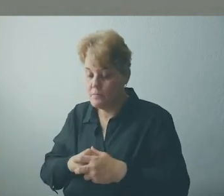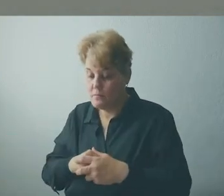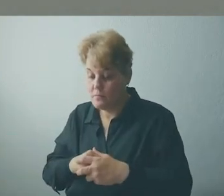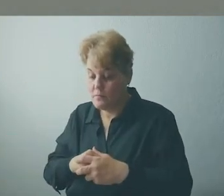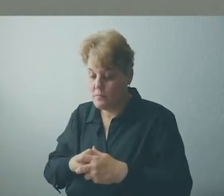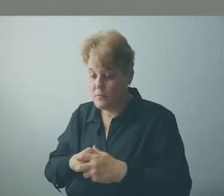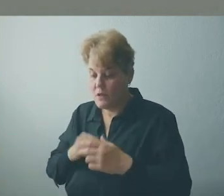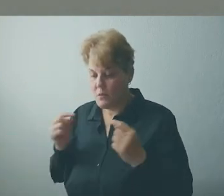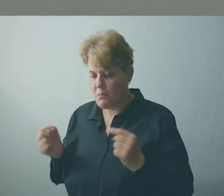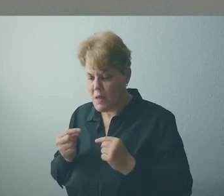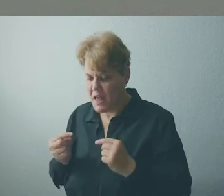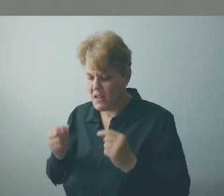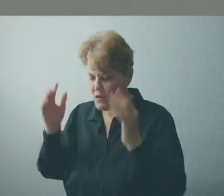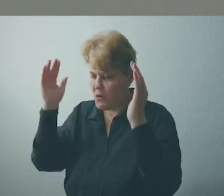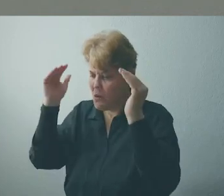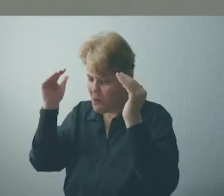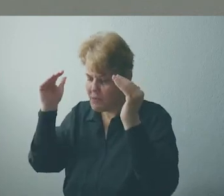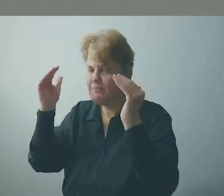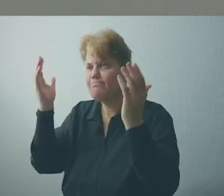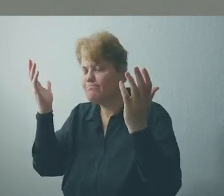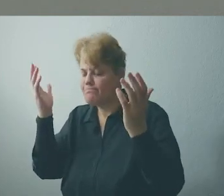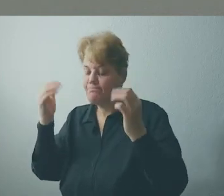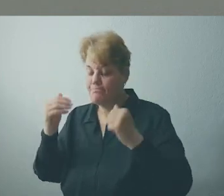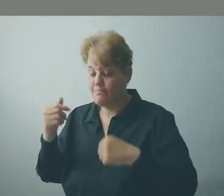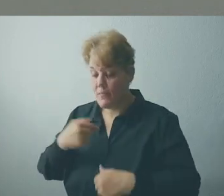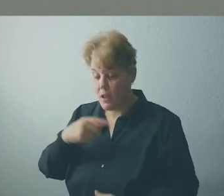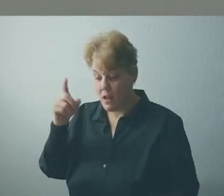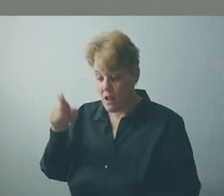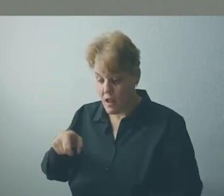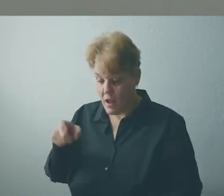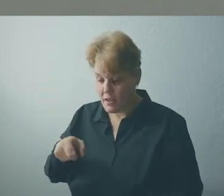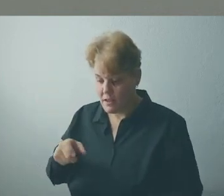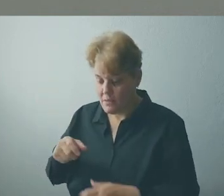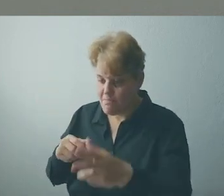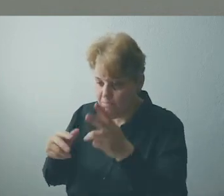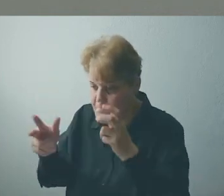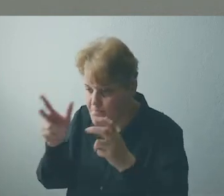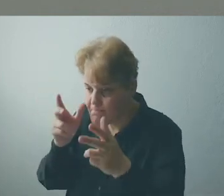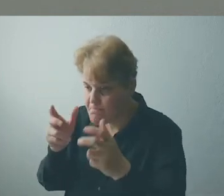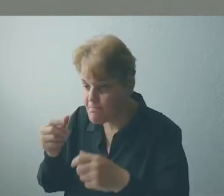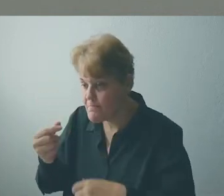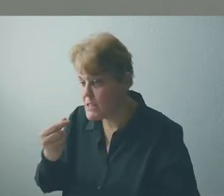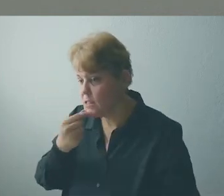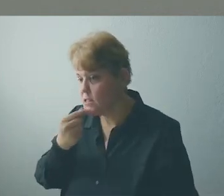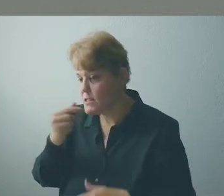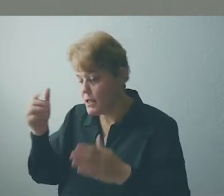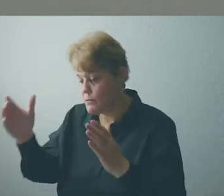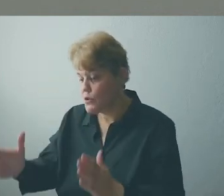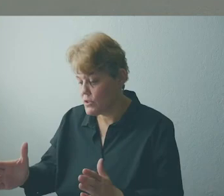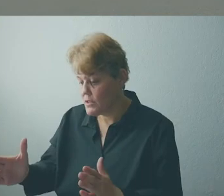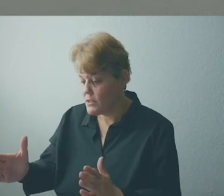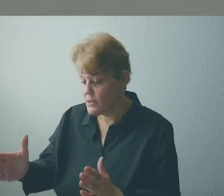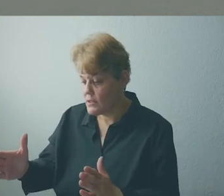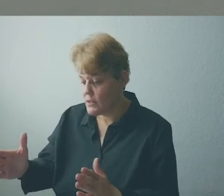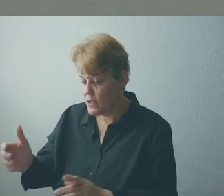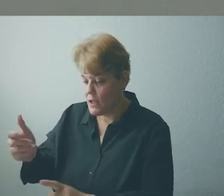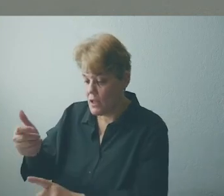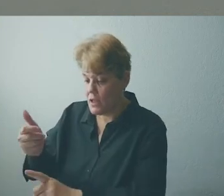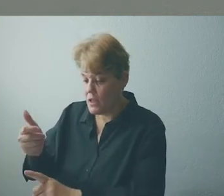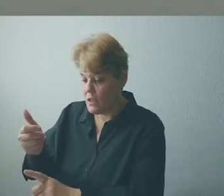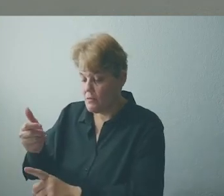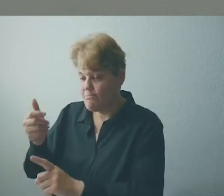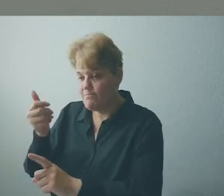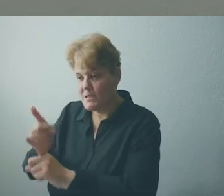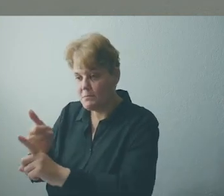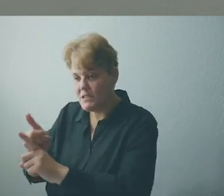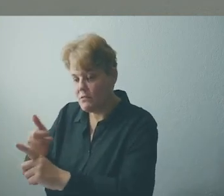person to understand the difficulty that they're going through and try to invite them for a cup of tea. I need to